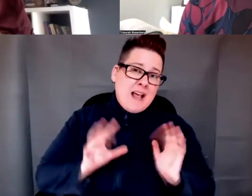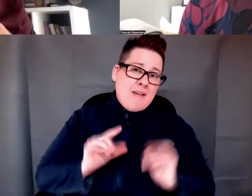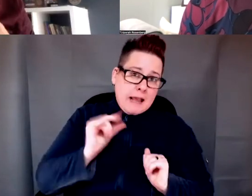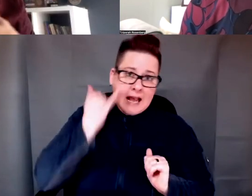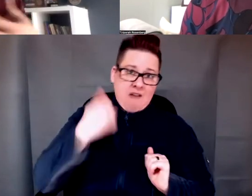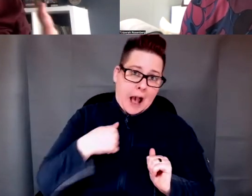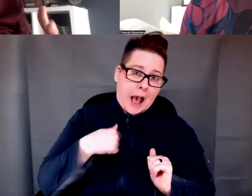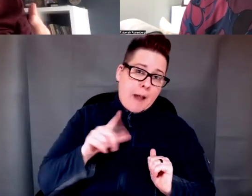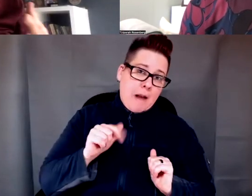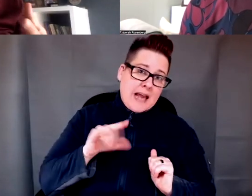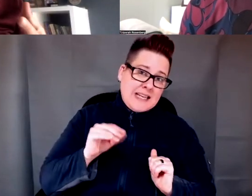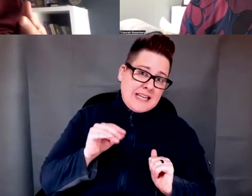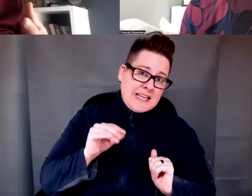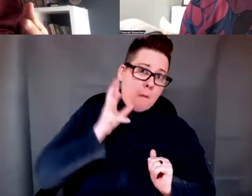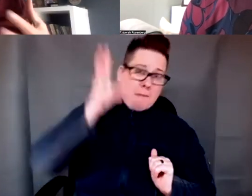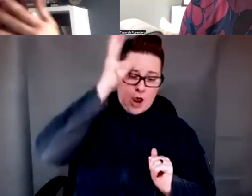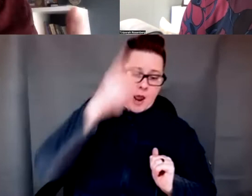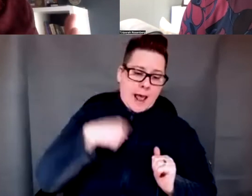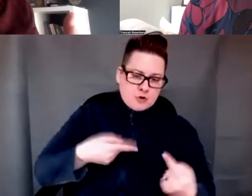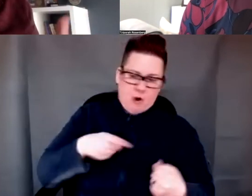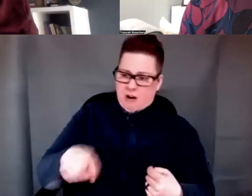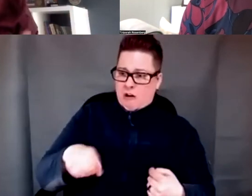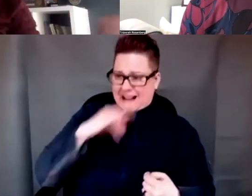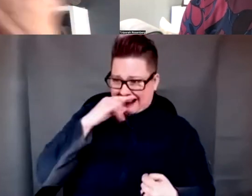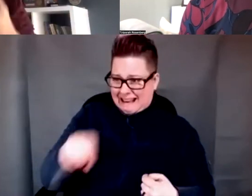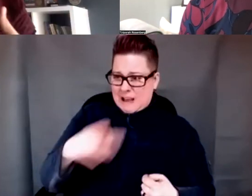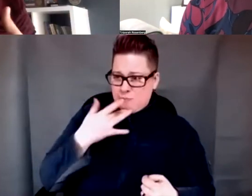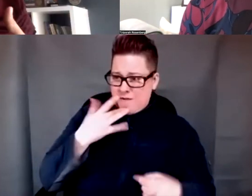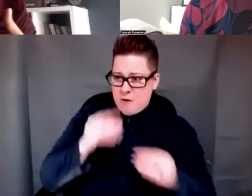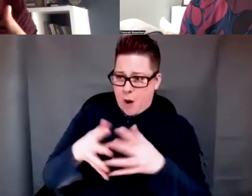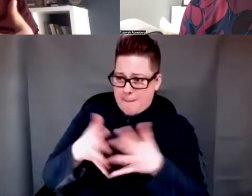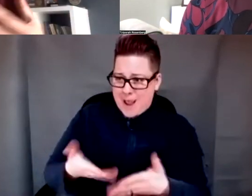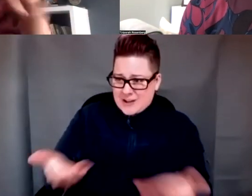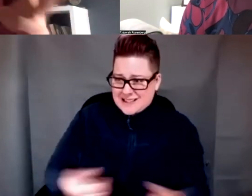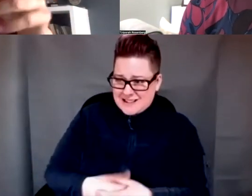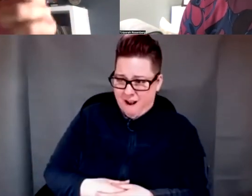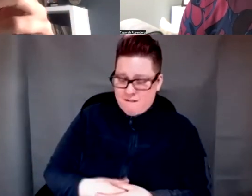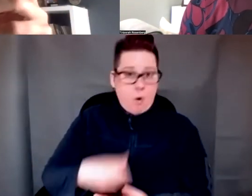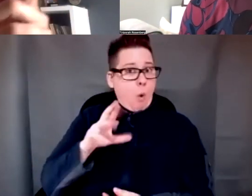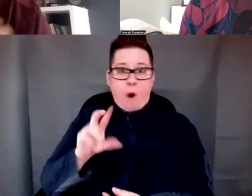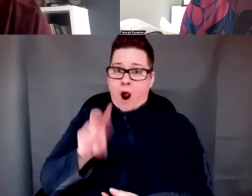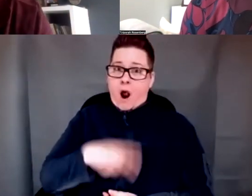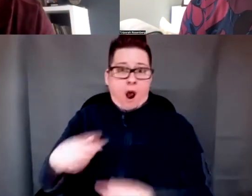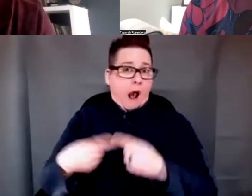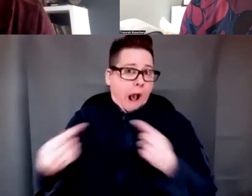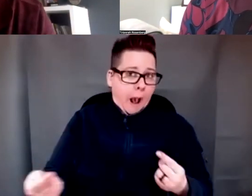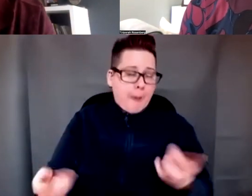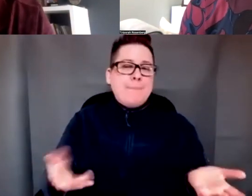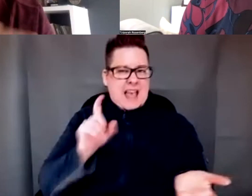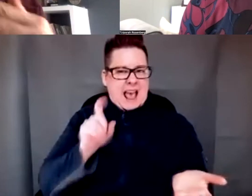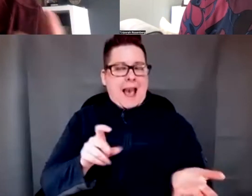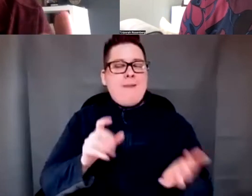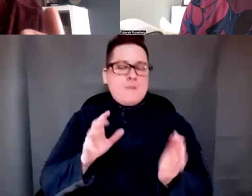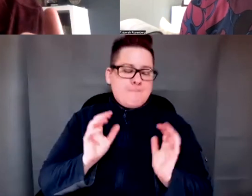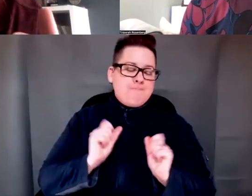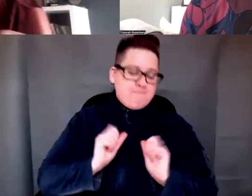parent and you see struggling with some of your kids preferences, but vice versa. And that's, that's the key that we have learned and